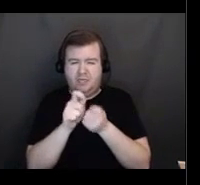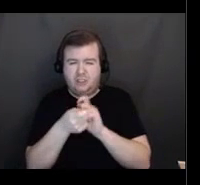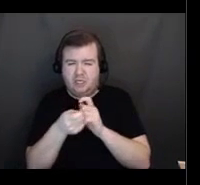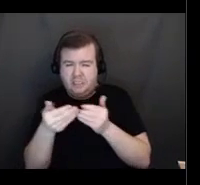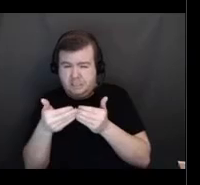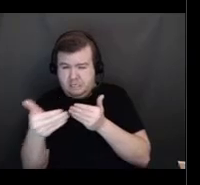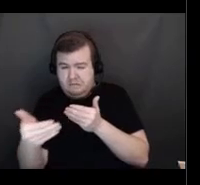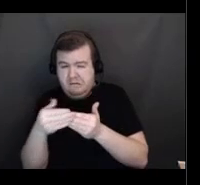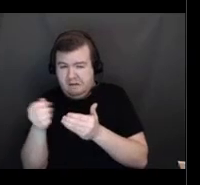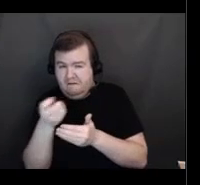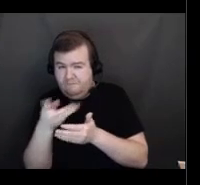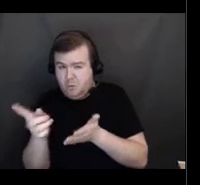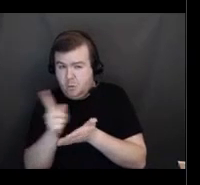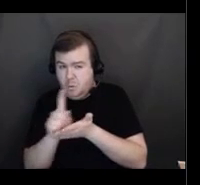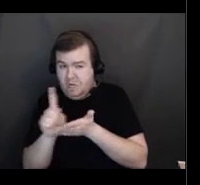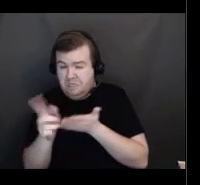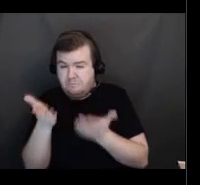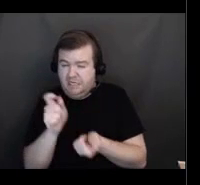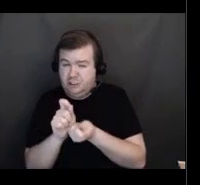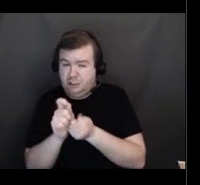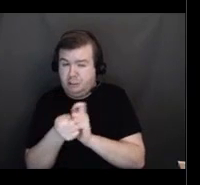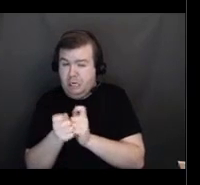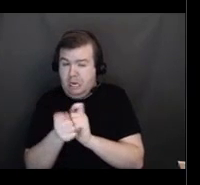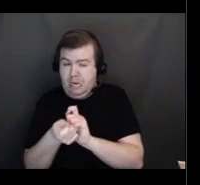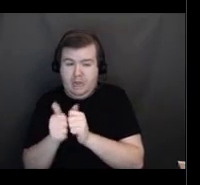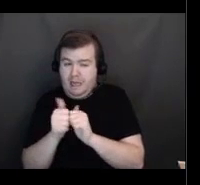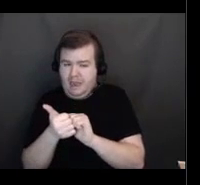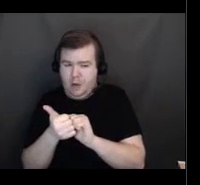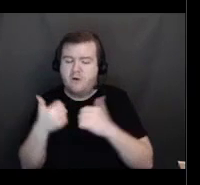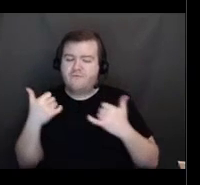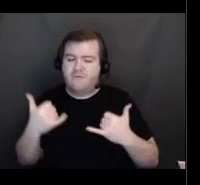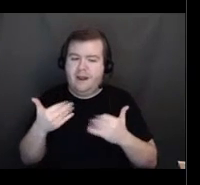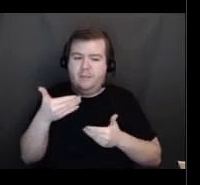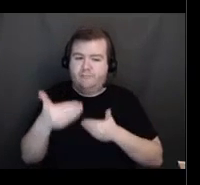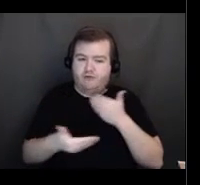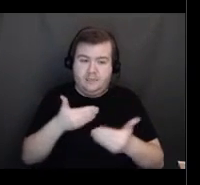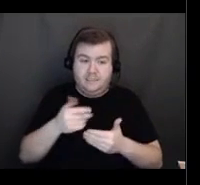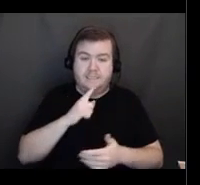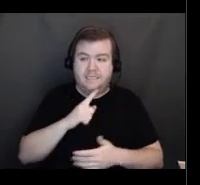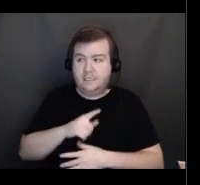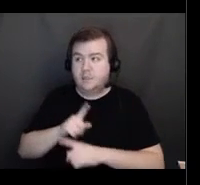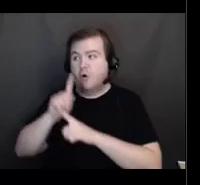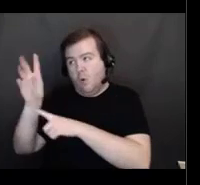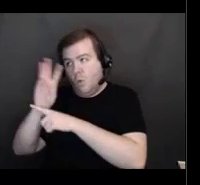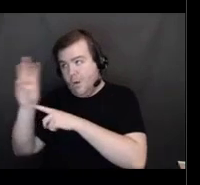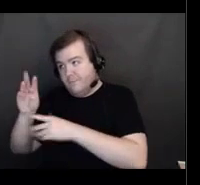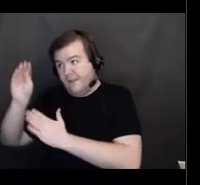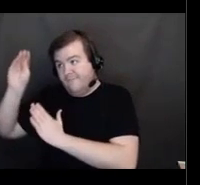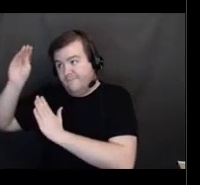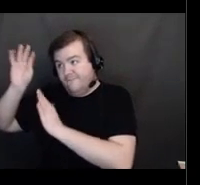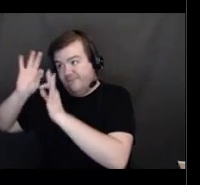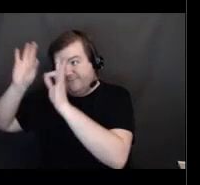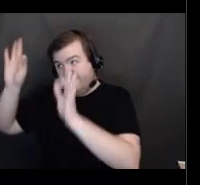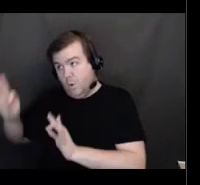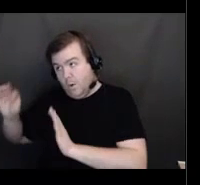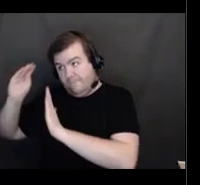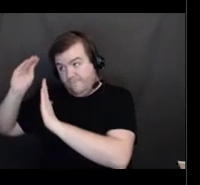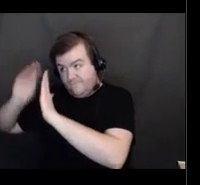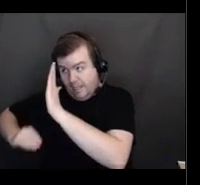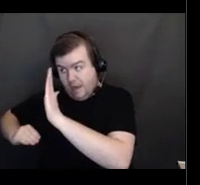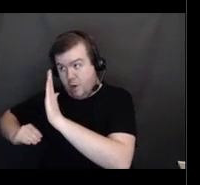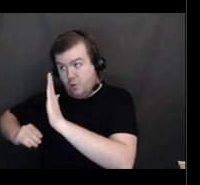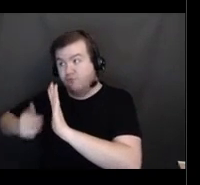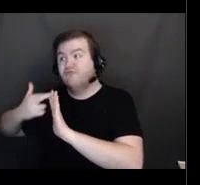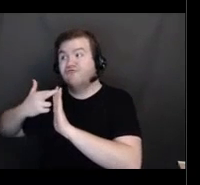that is right now the process where you fill out the form to get yourself registered